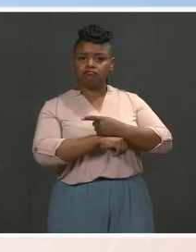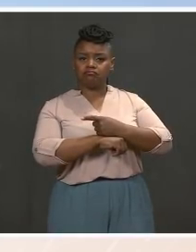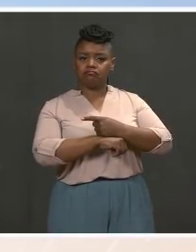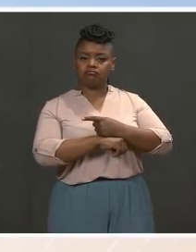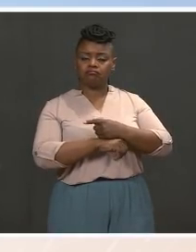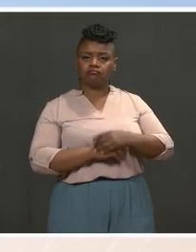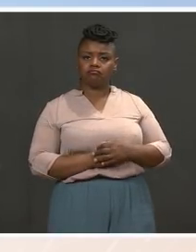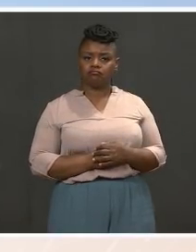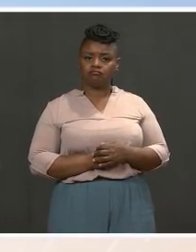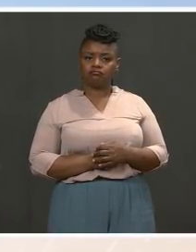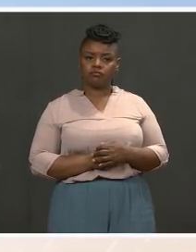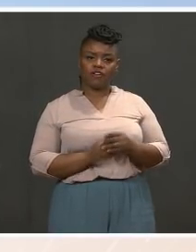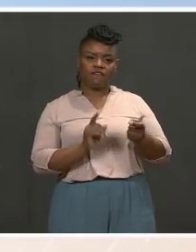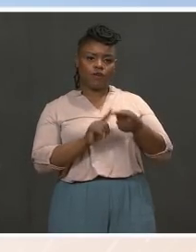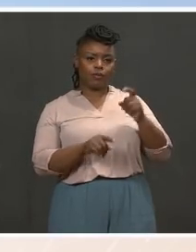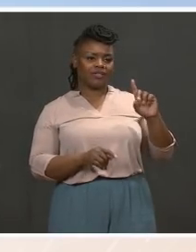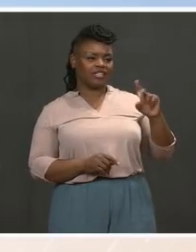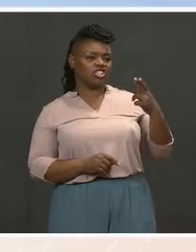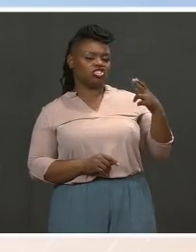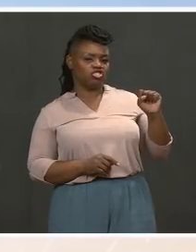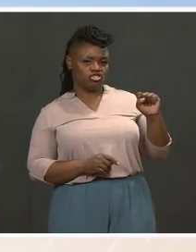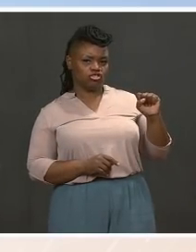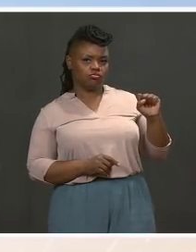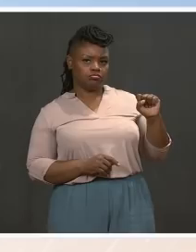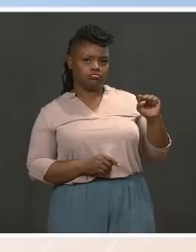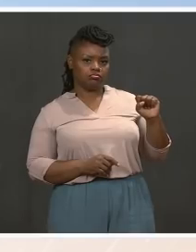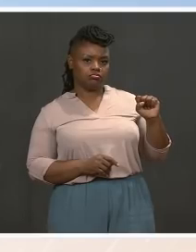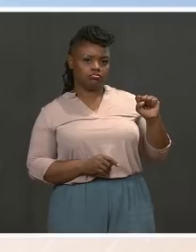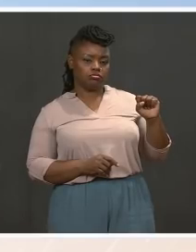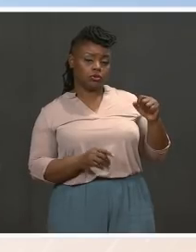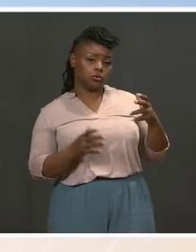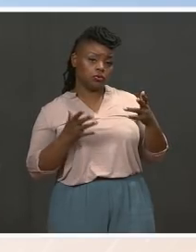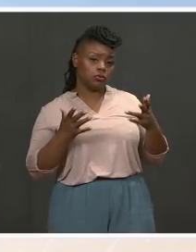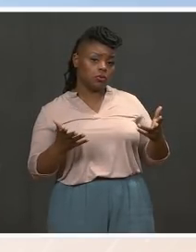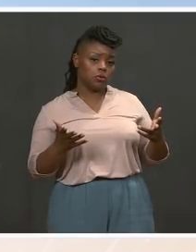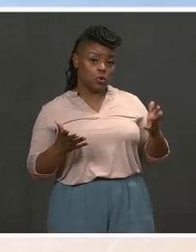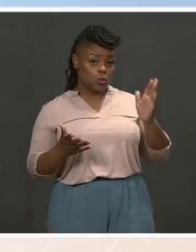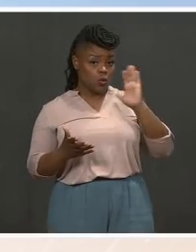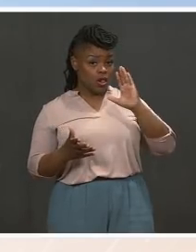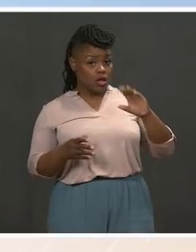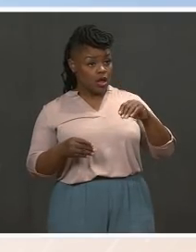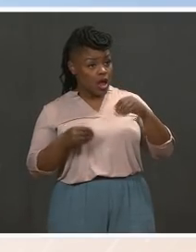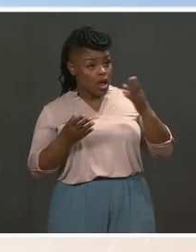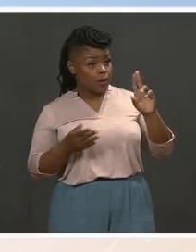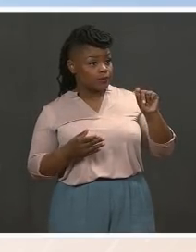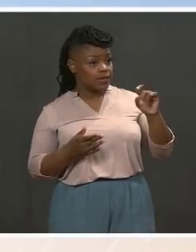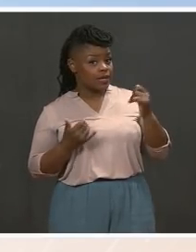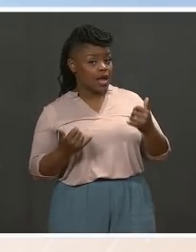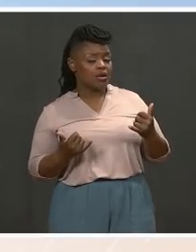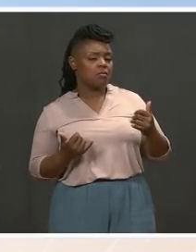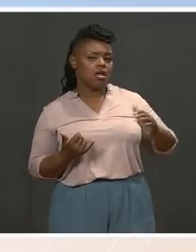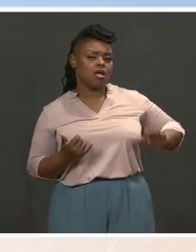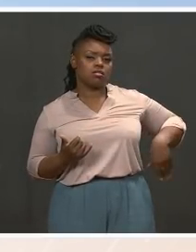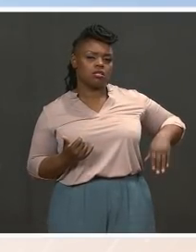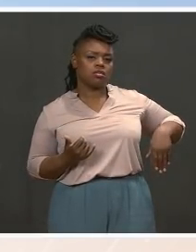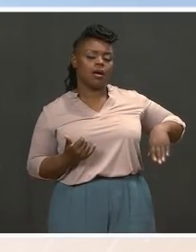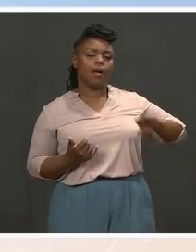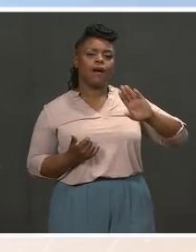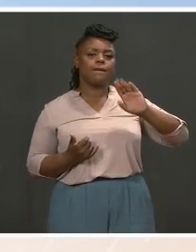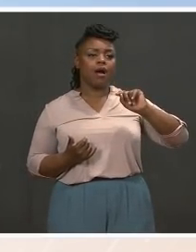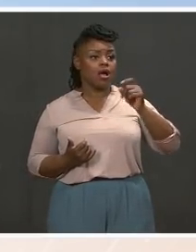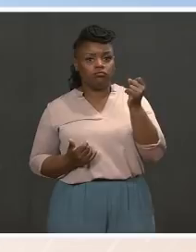So in advance of that, I'm not sure we'll have incremental updates, but there have been some progress made, thanks in large part to the work of